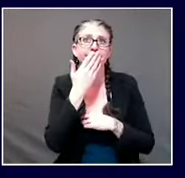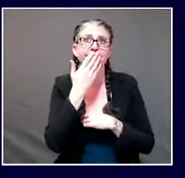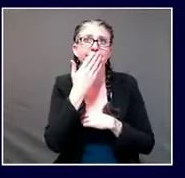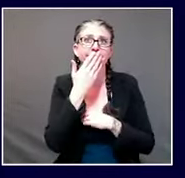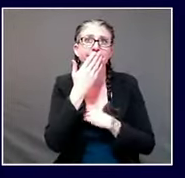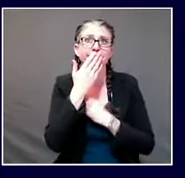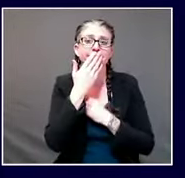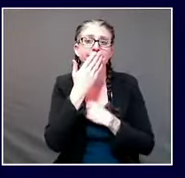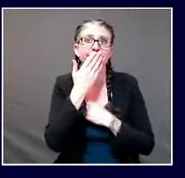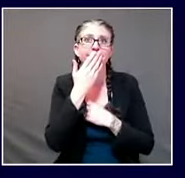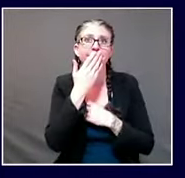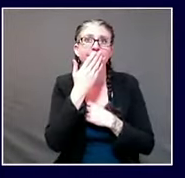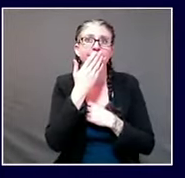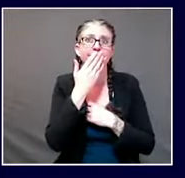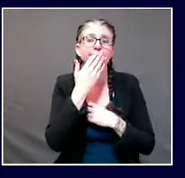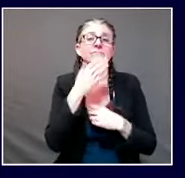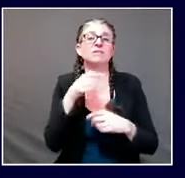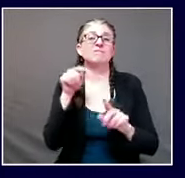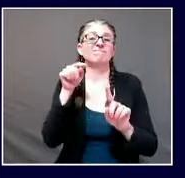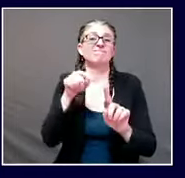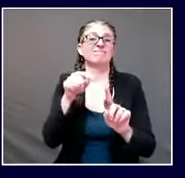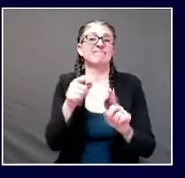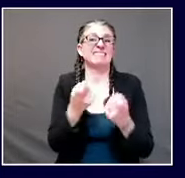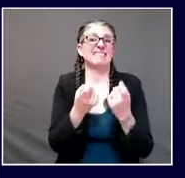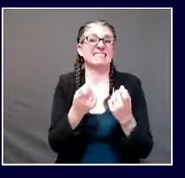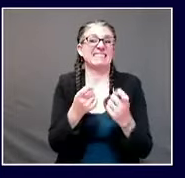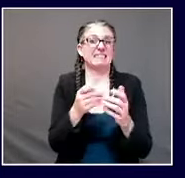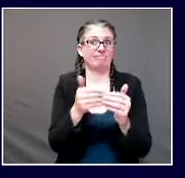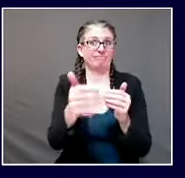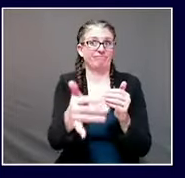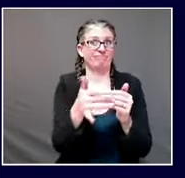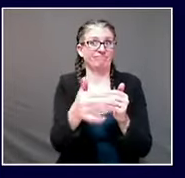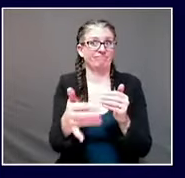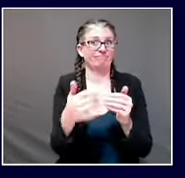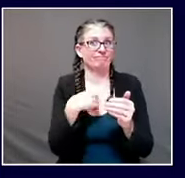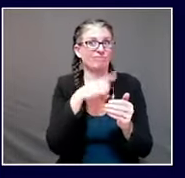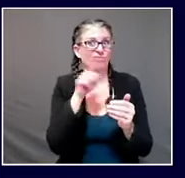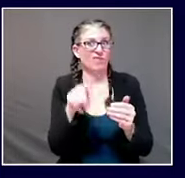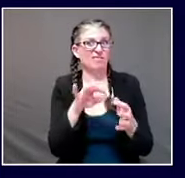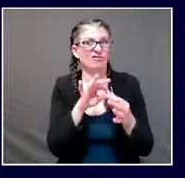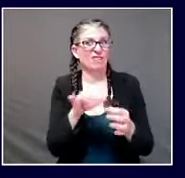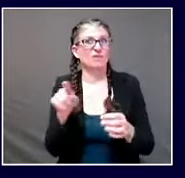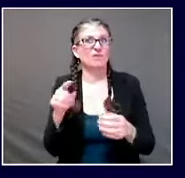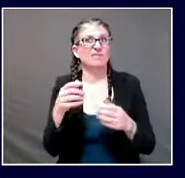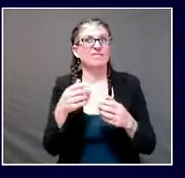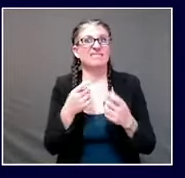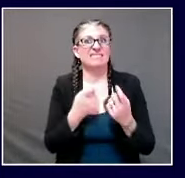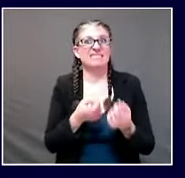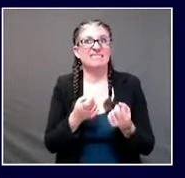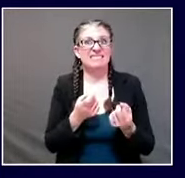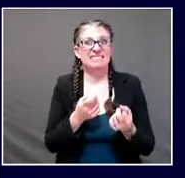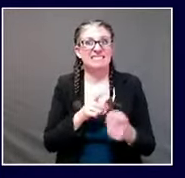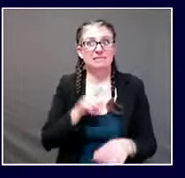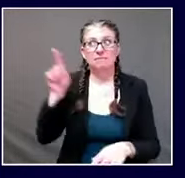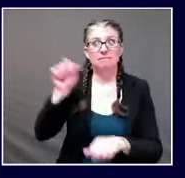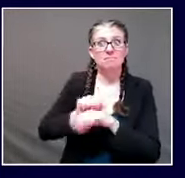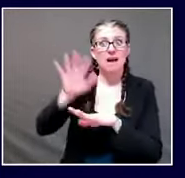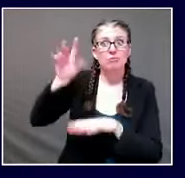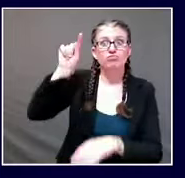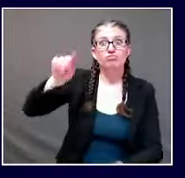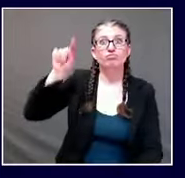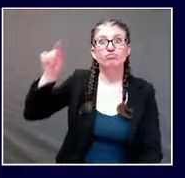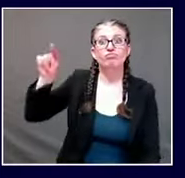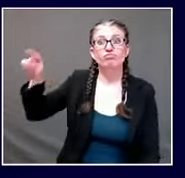you tell us where ski resorts fall compared to other settings in terms of their potential for becoming vectors of transmission what are the riskiest